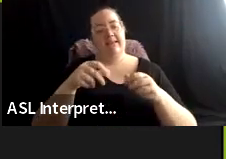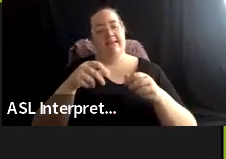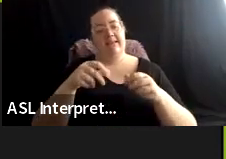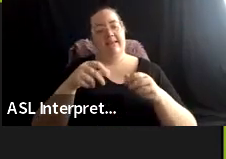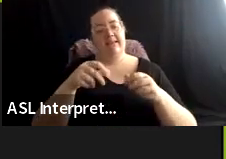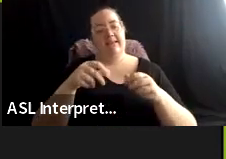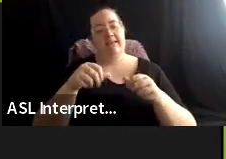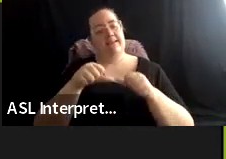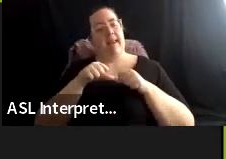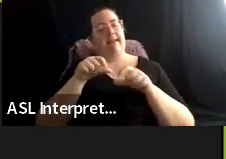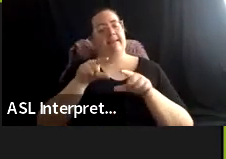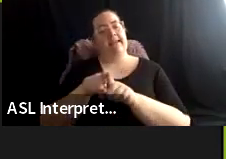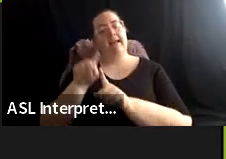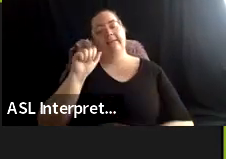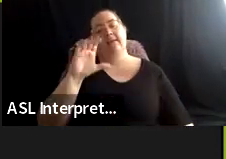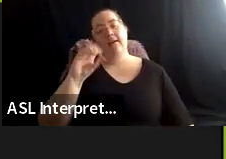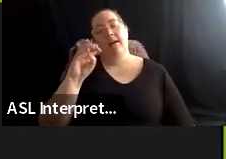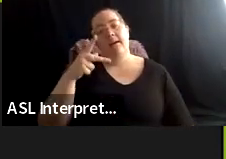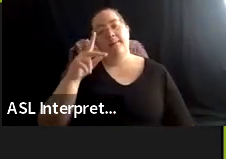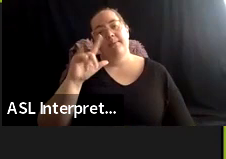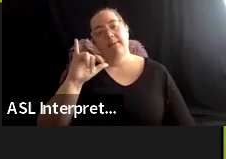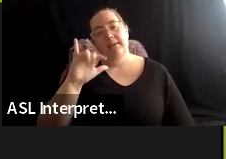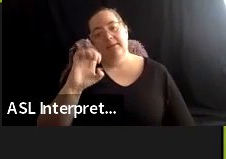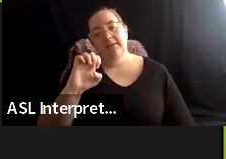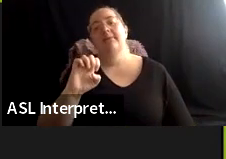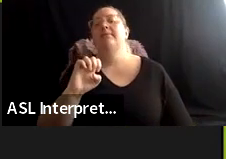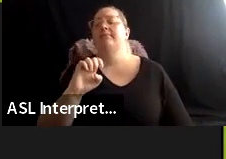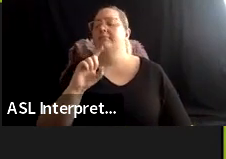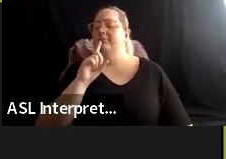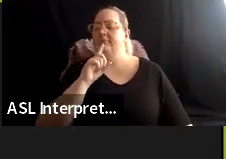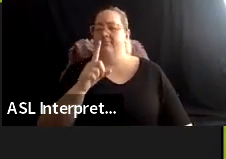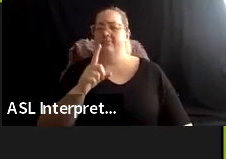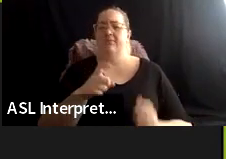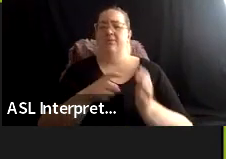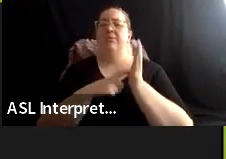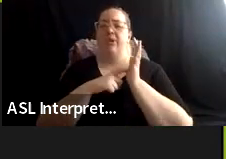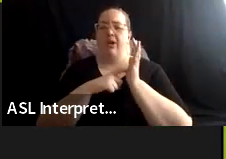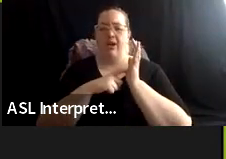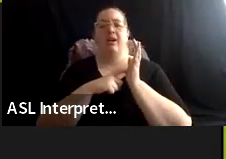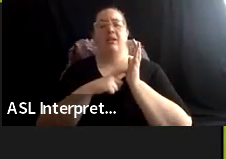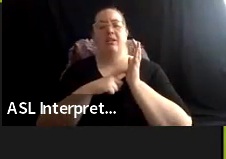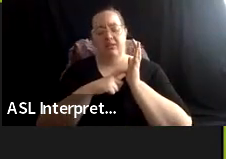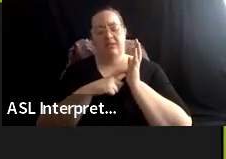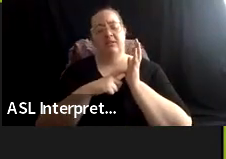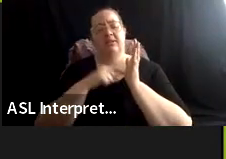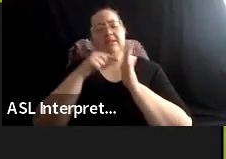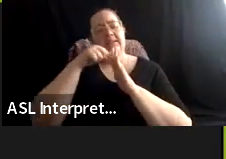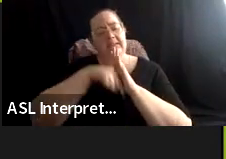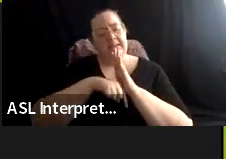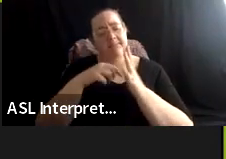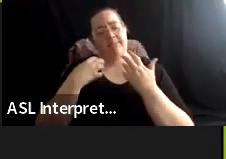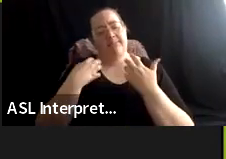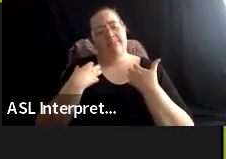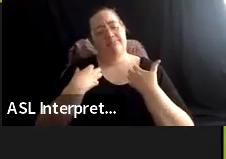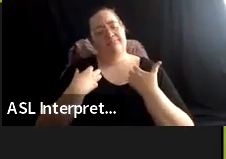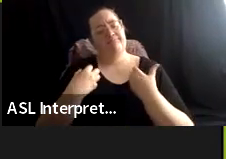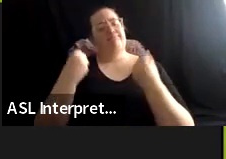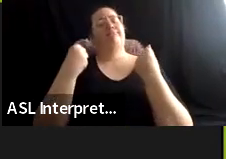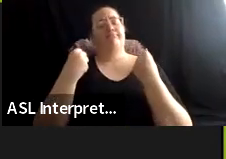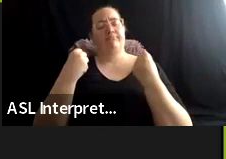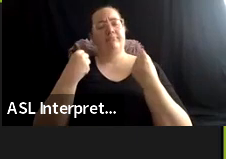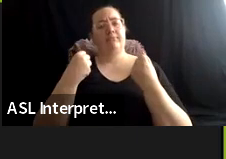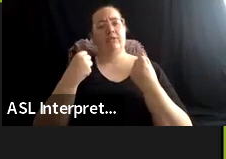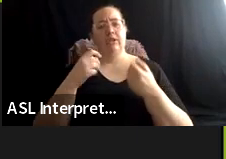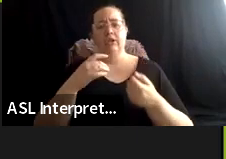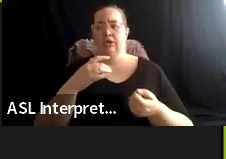it's something that requires a, um, it requires a real deep courageousness, especially to, um, feel forwardly, feel